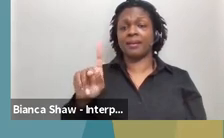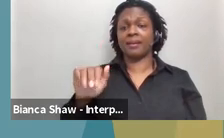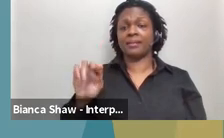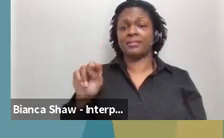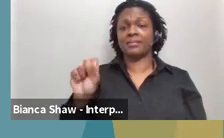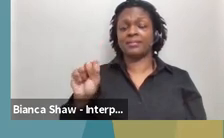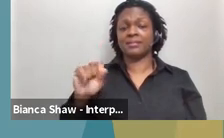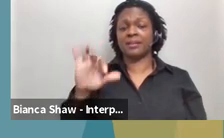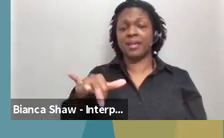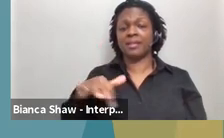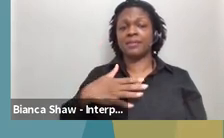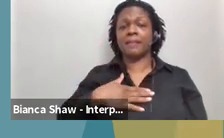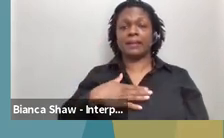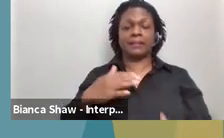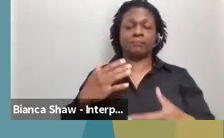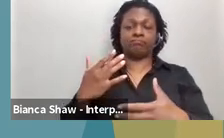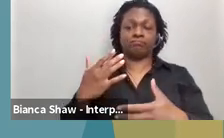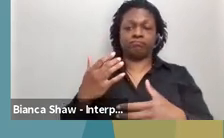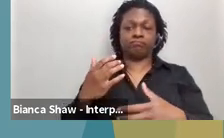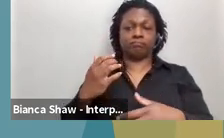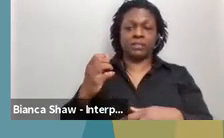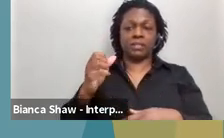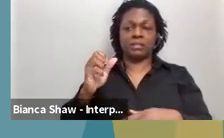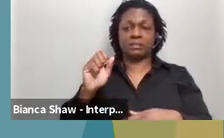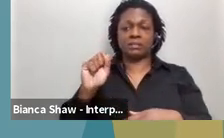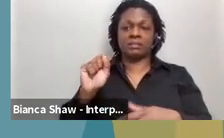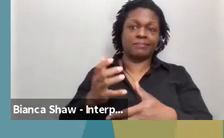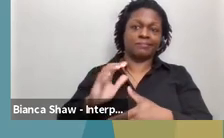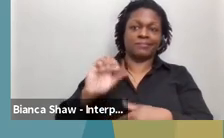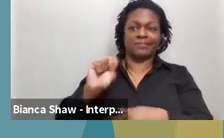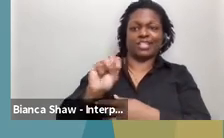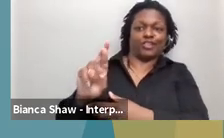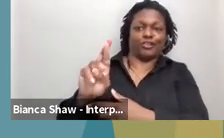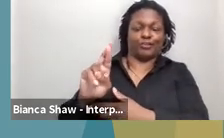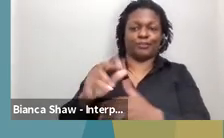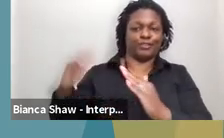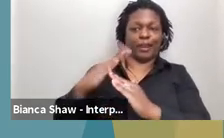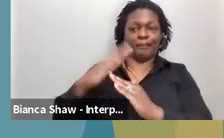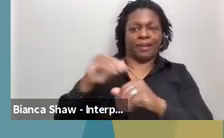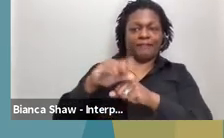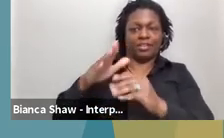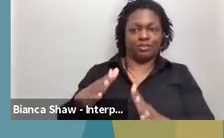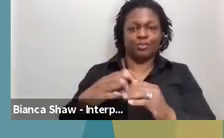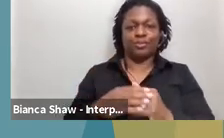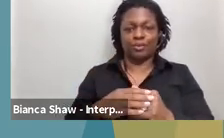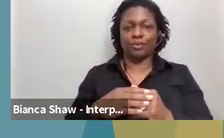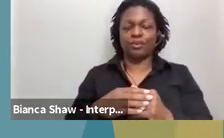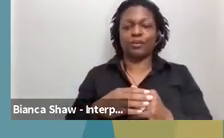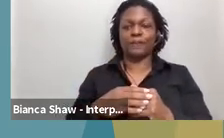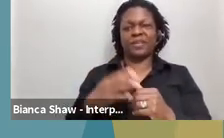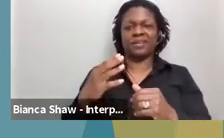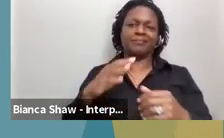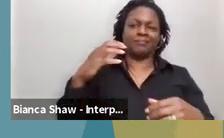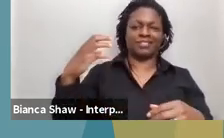is my senior advisor, um, after the title change from chief of staff, um, has now been